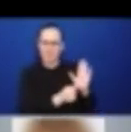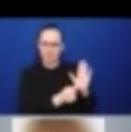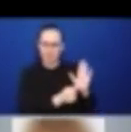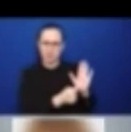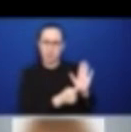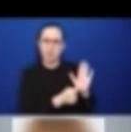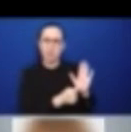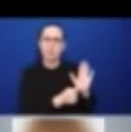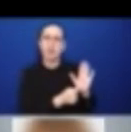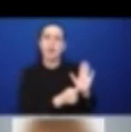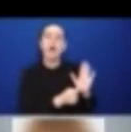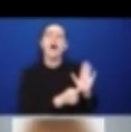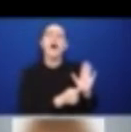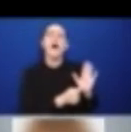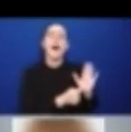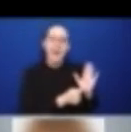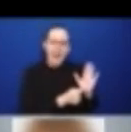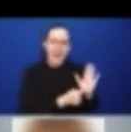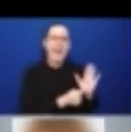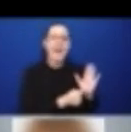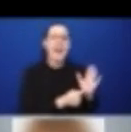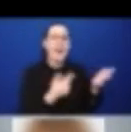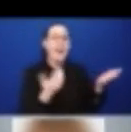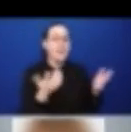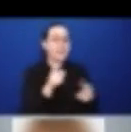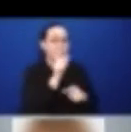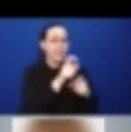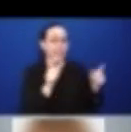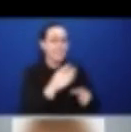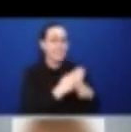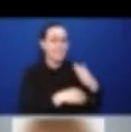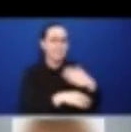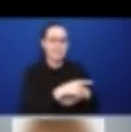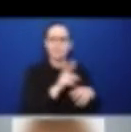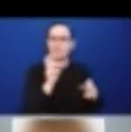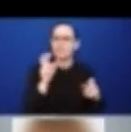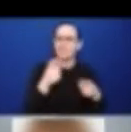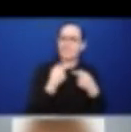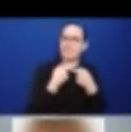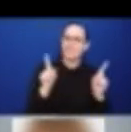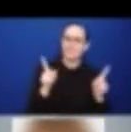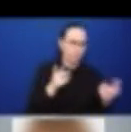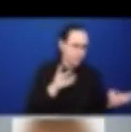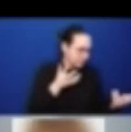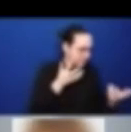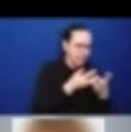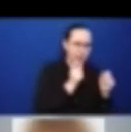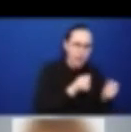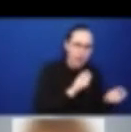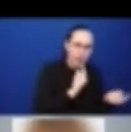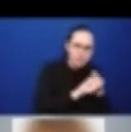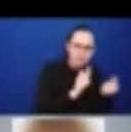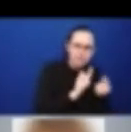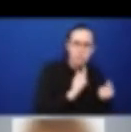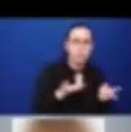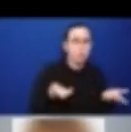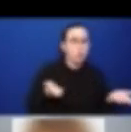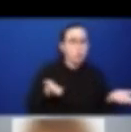or services or supports to address the unique needs that they may possess.